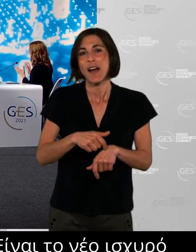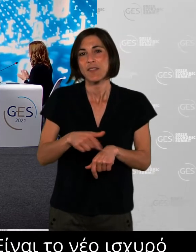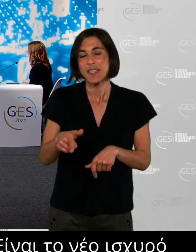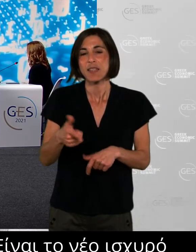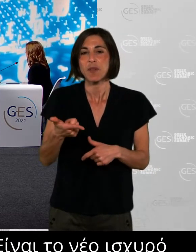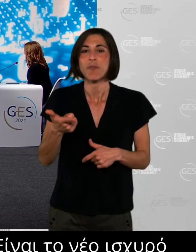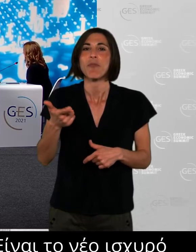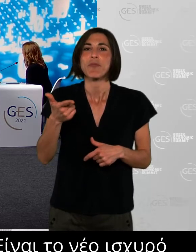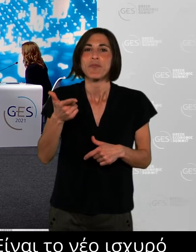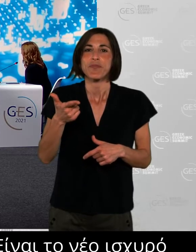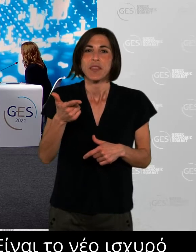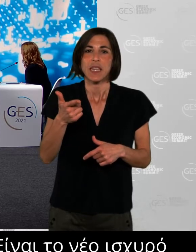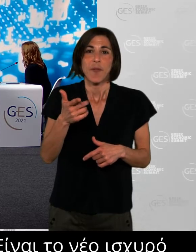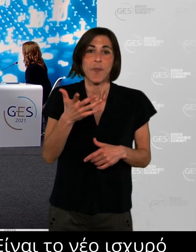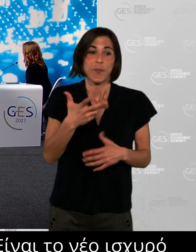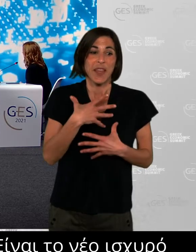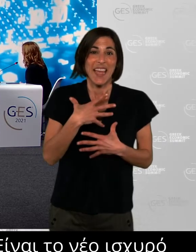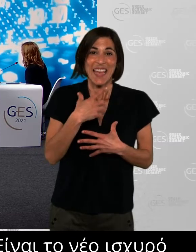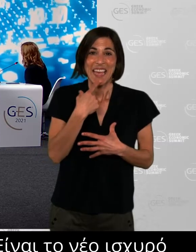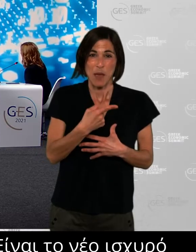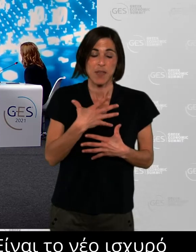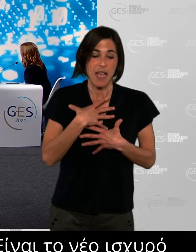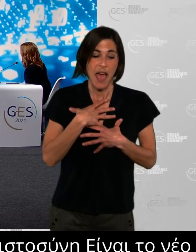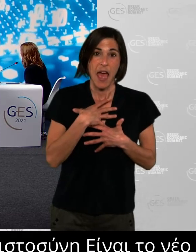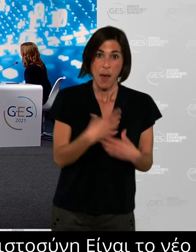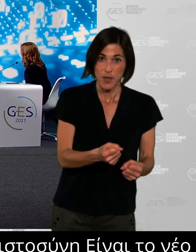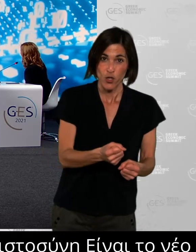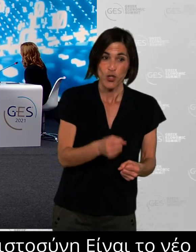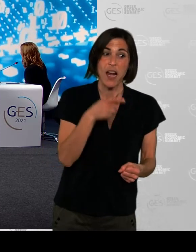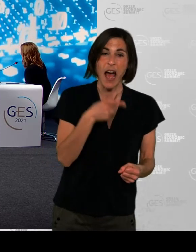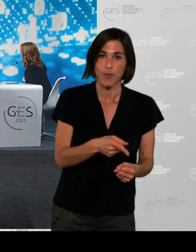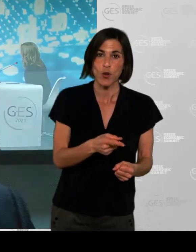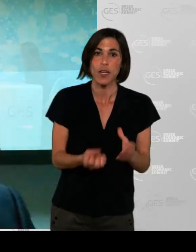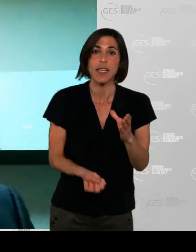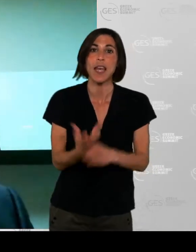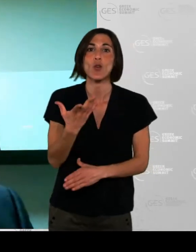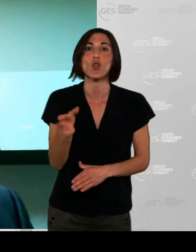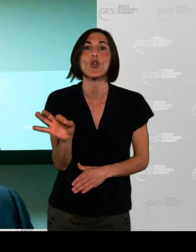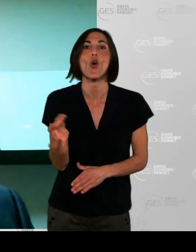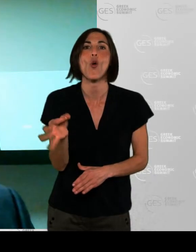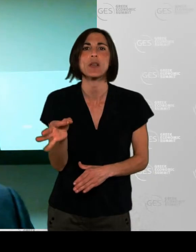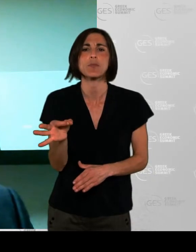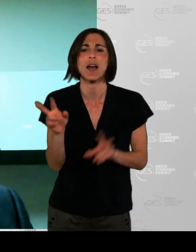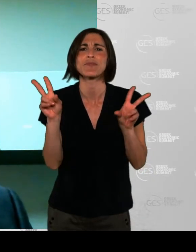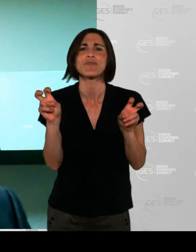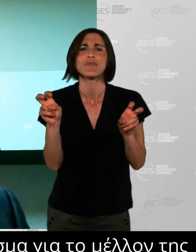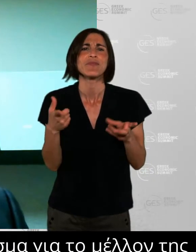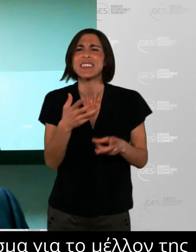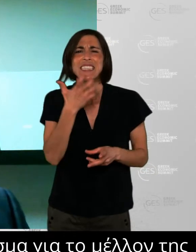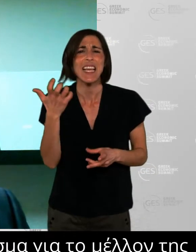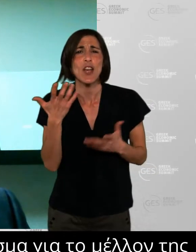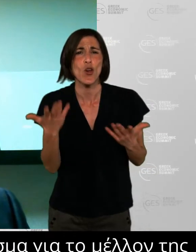trust is the new currency in the the future of work so it's interesting Evie brought it up right